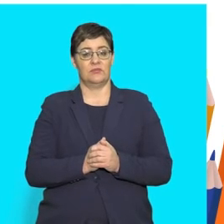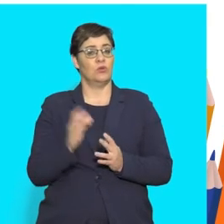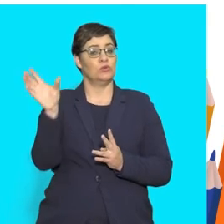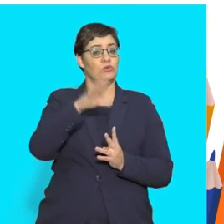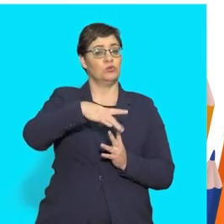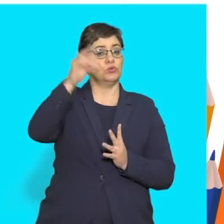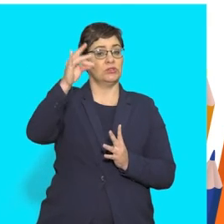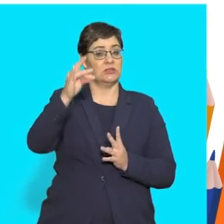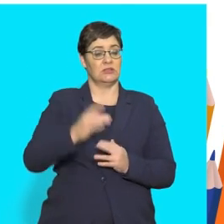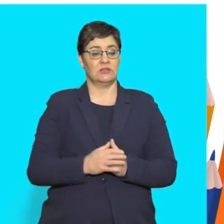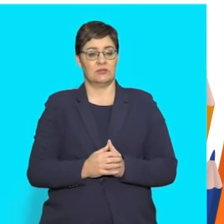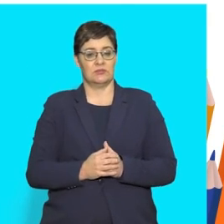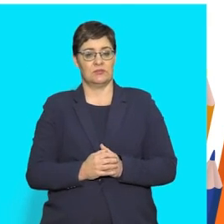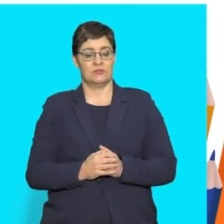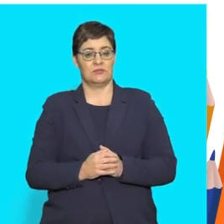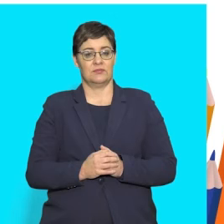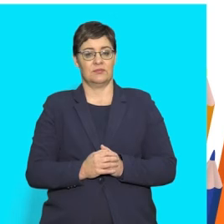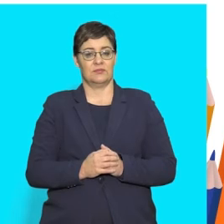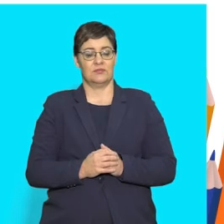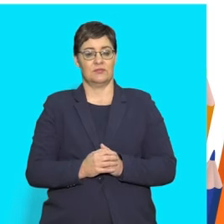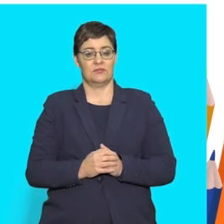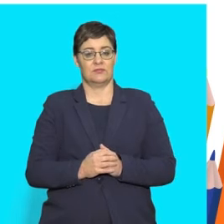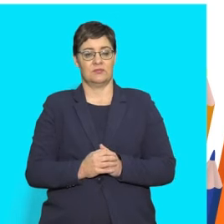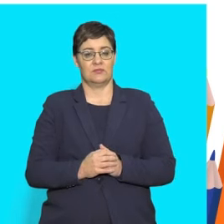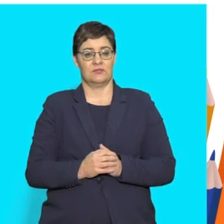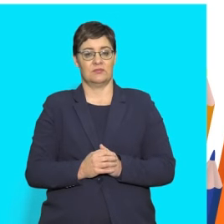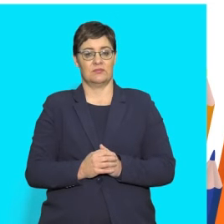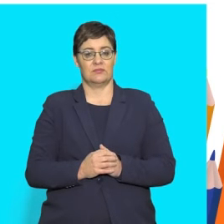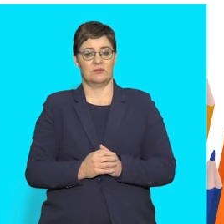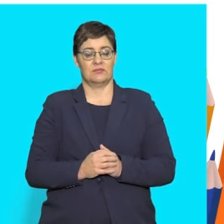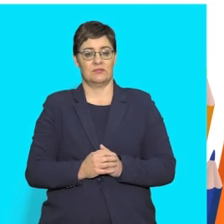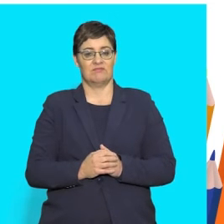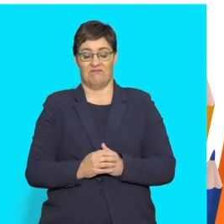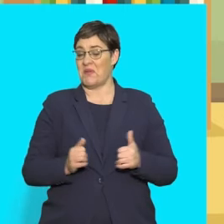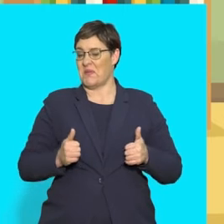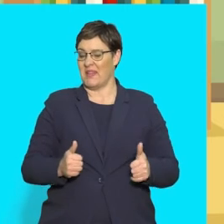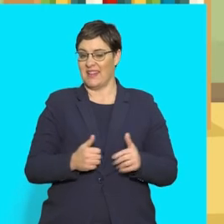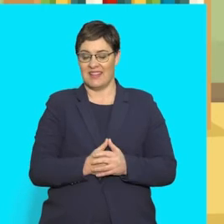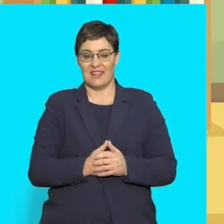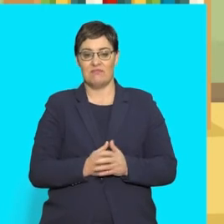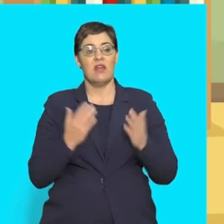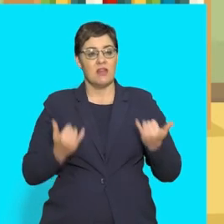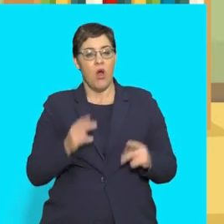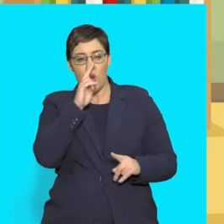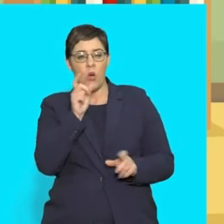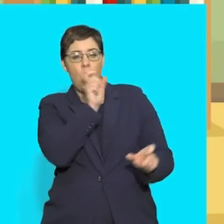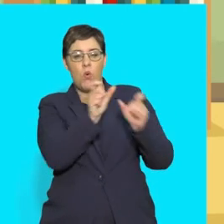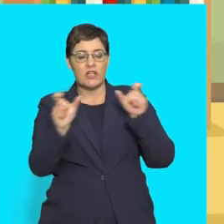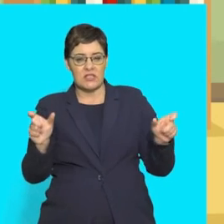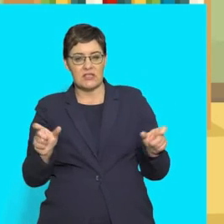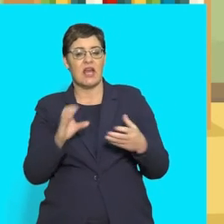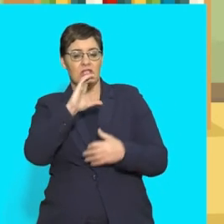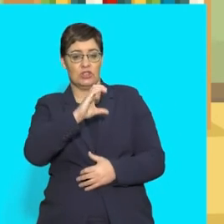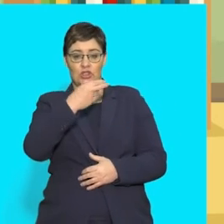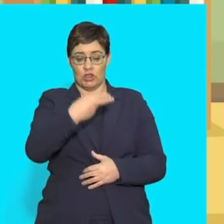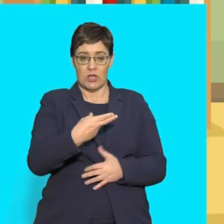Change. Choose. 29. 30. Good! Let's look at some words that